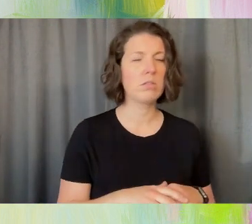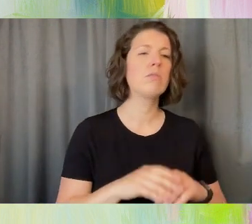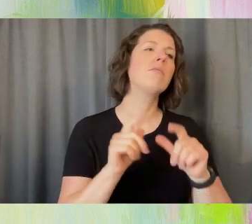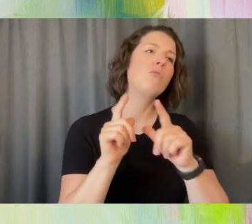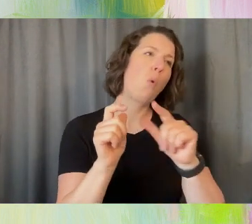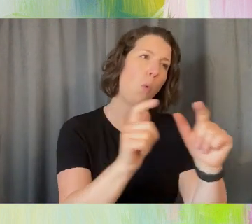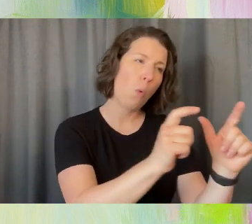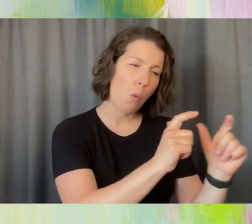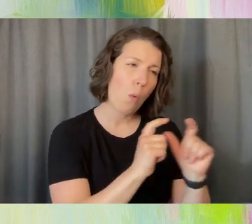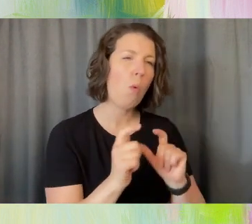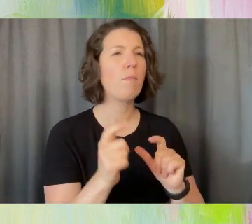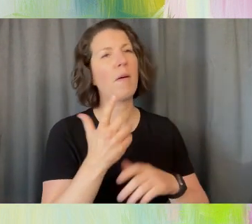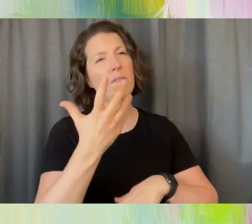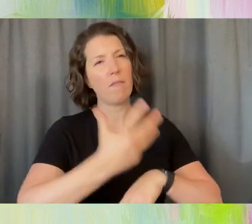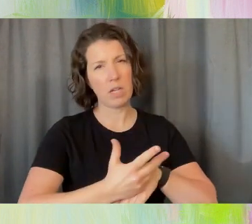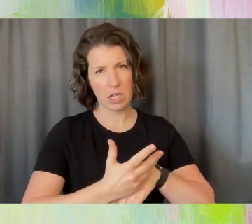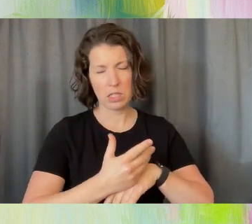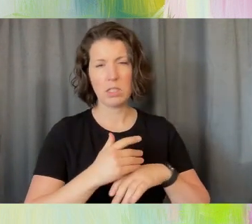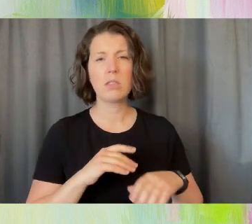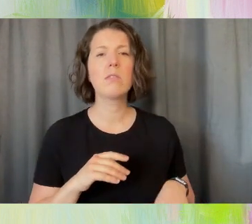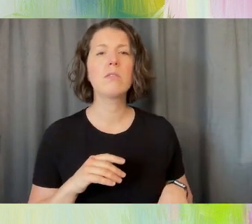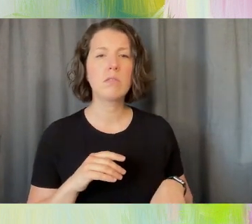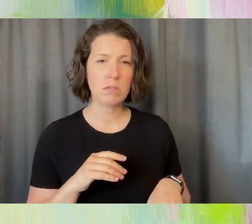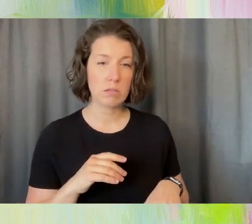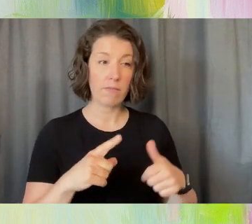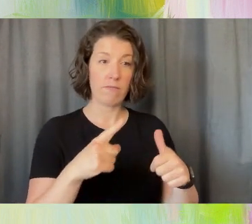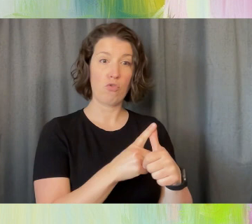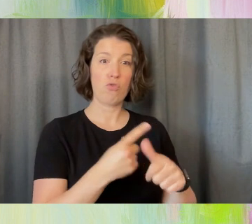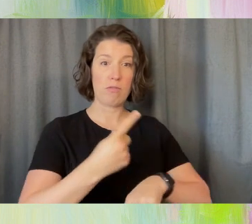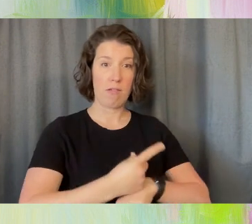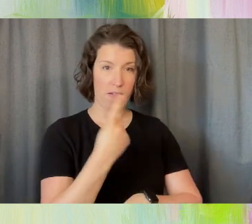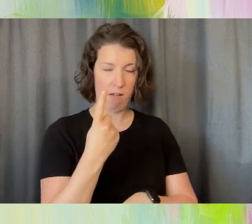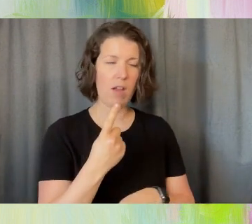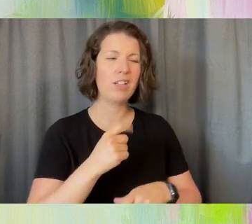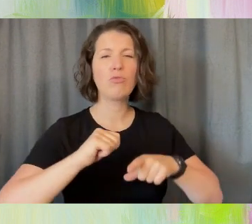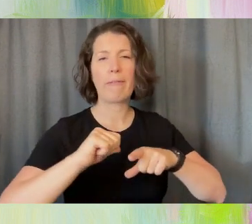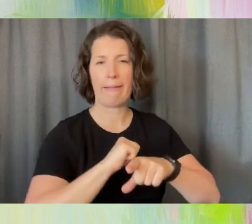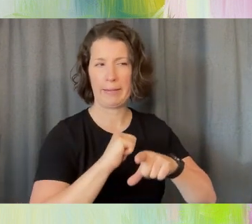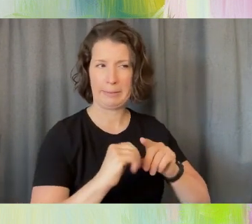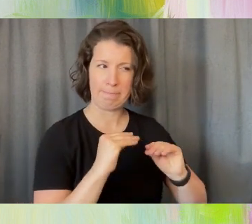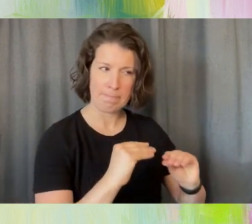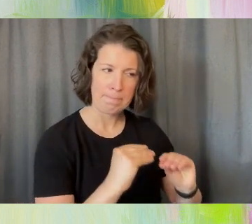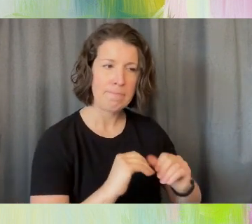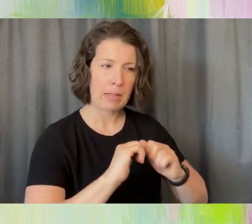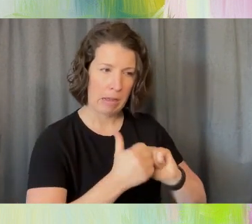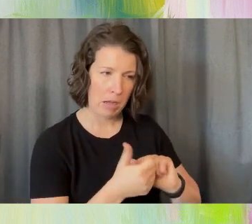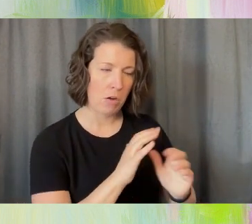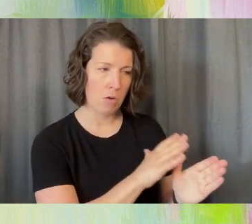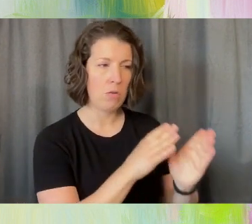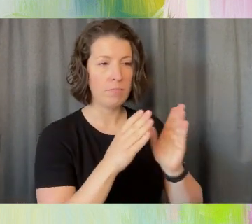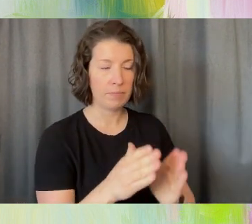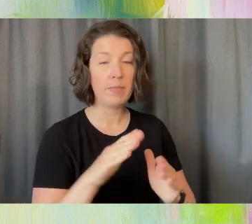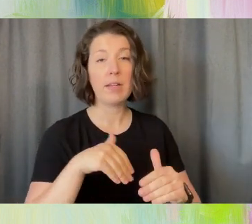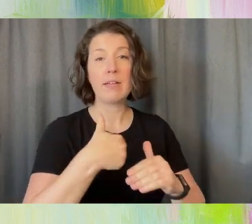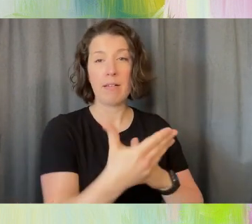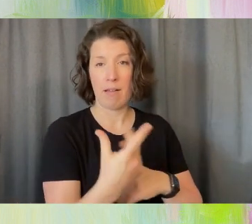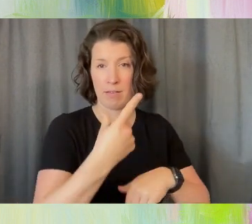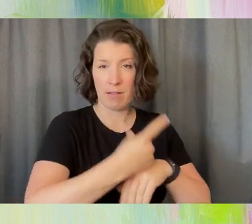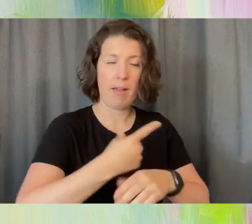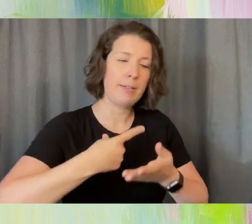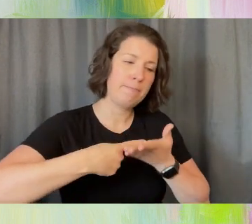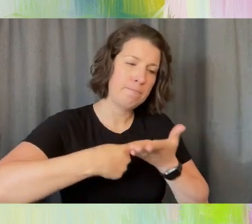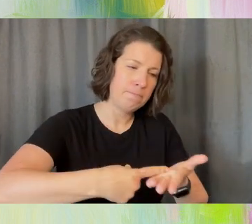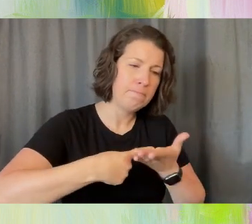five days and the first day is a training. Then the next days is is discussing, giving